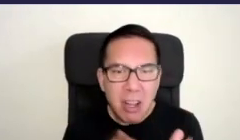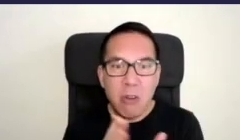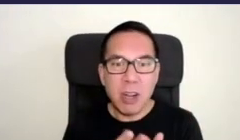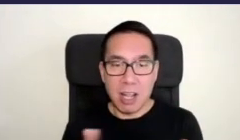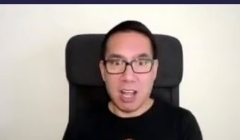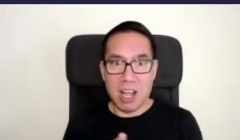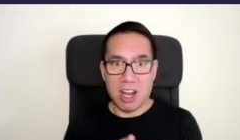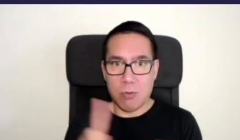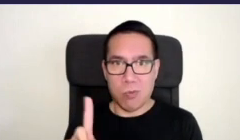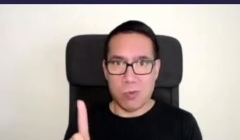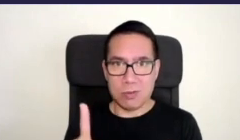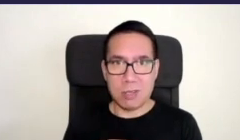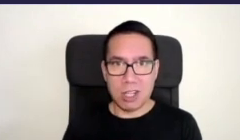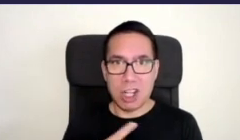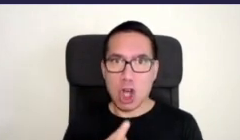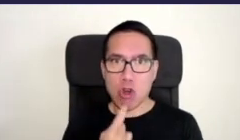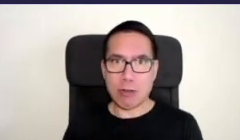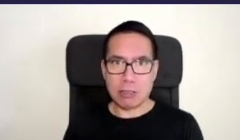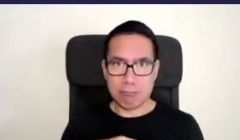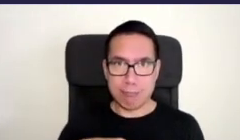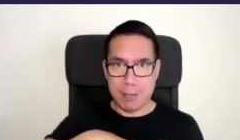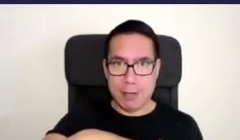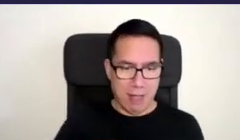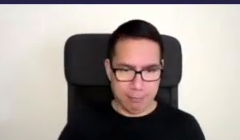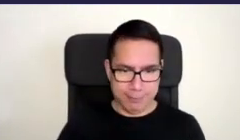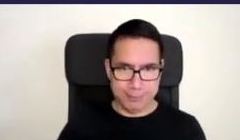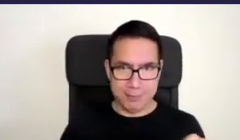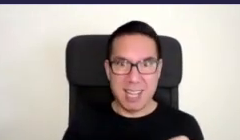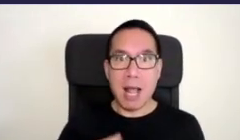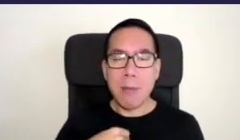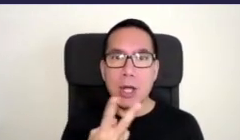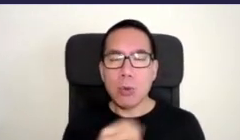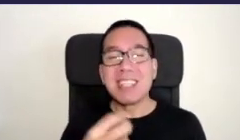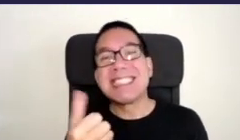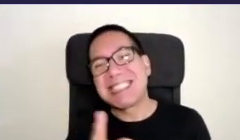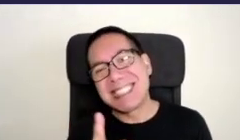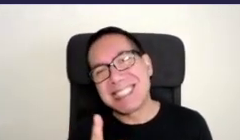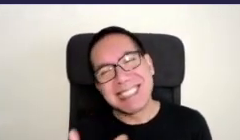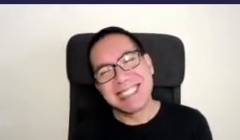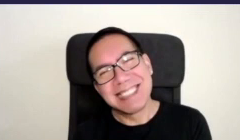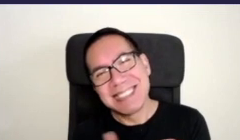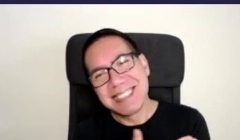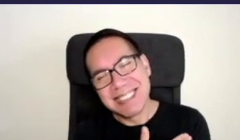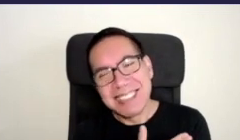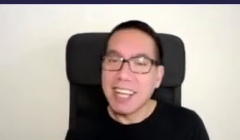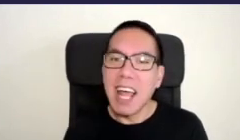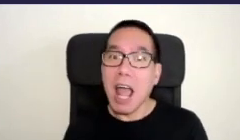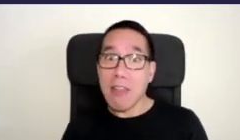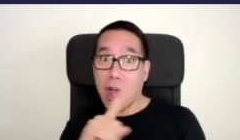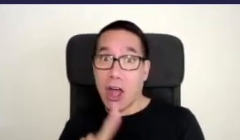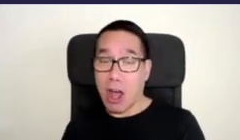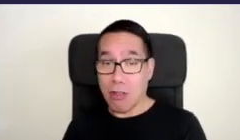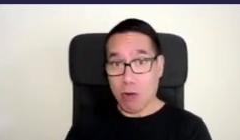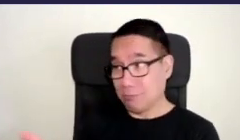around a tree and that was me in 2016 pre-child on the right this was a couple of weeks ago